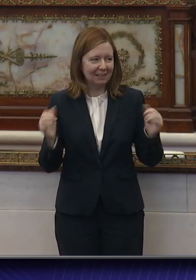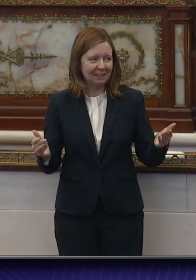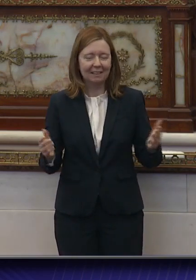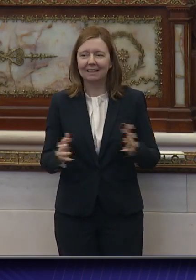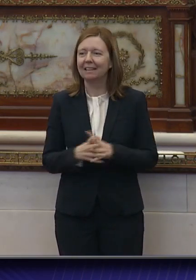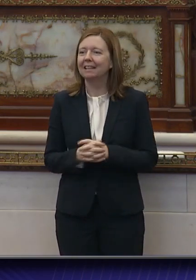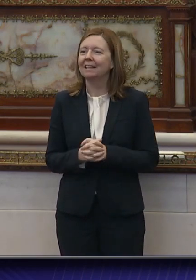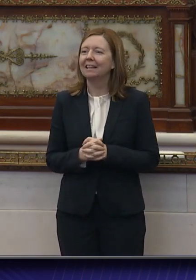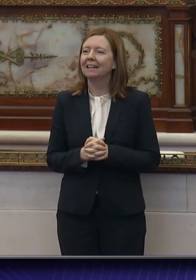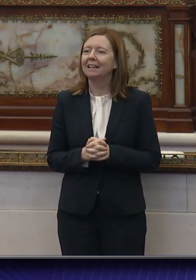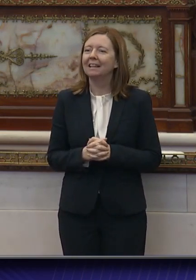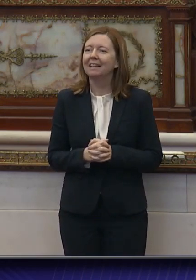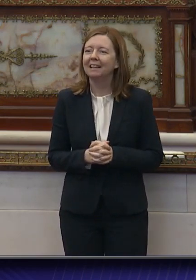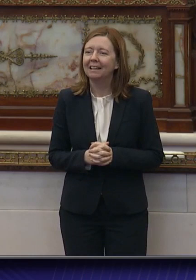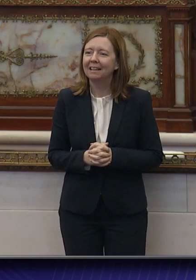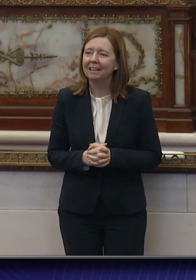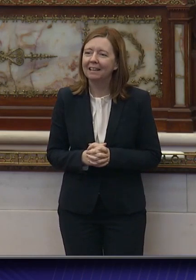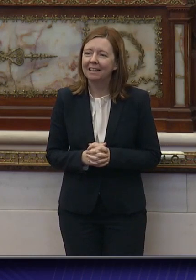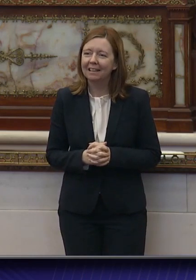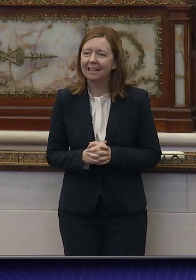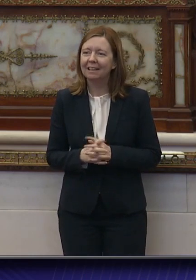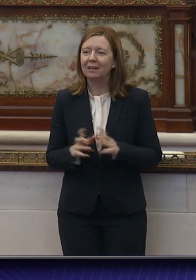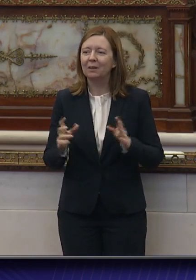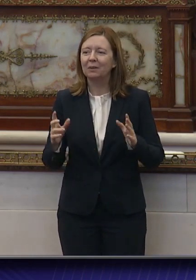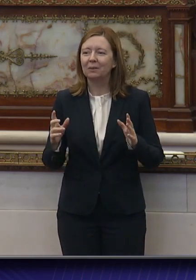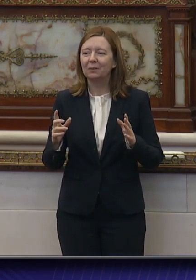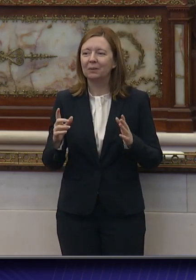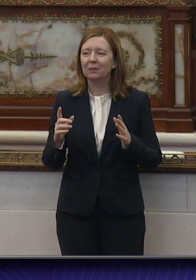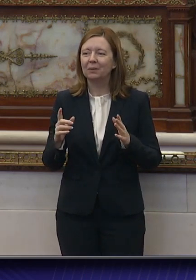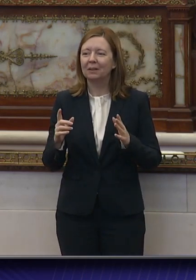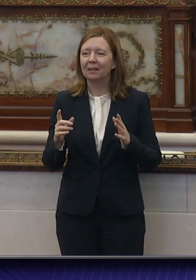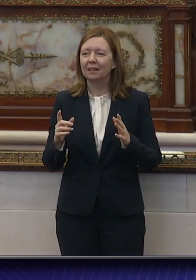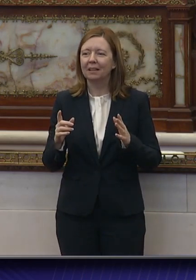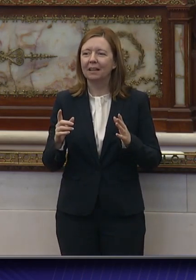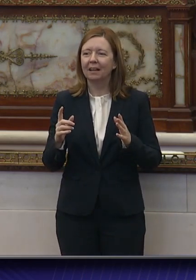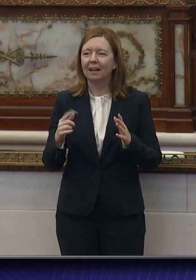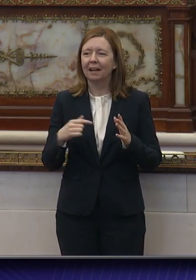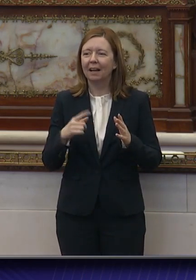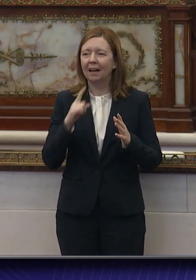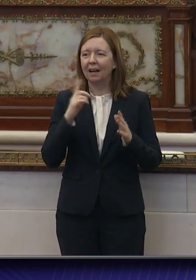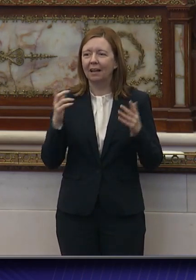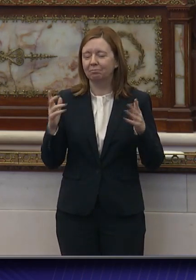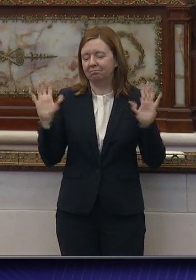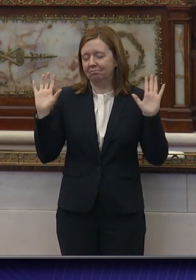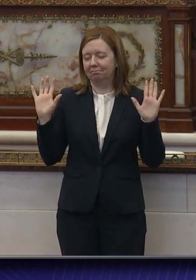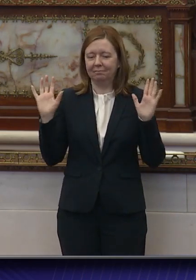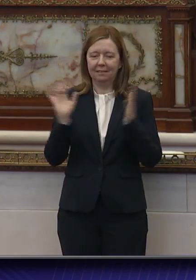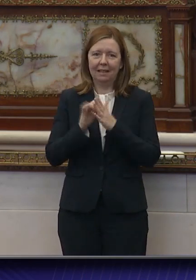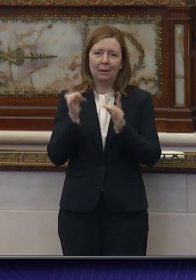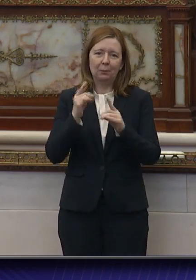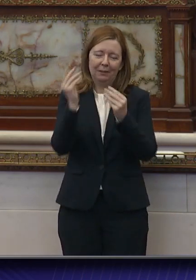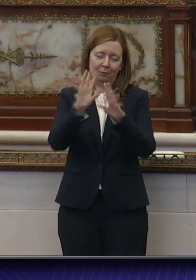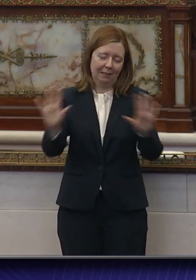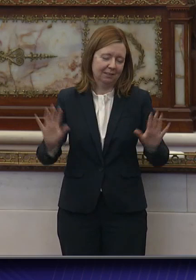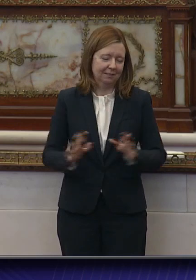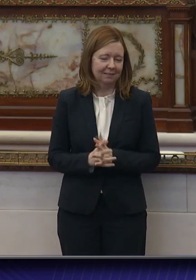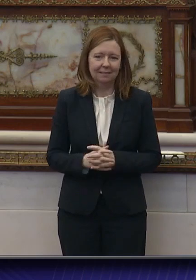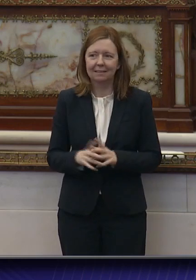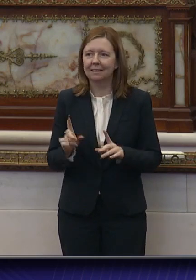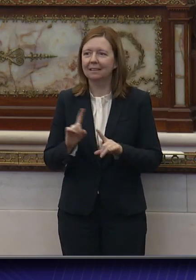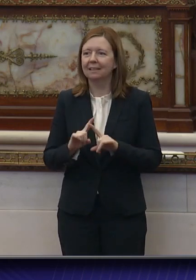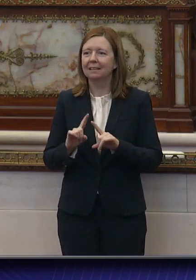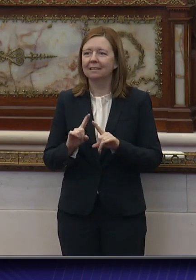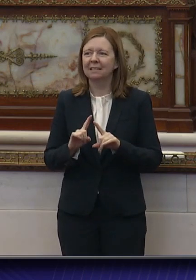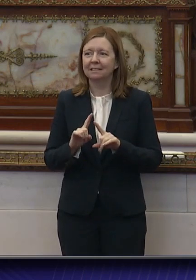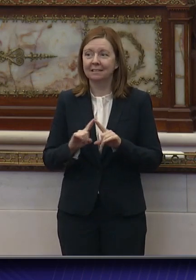yield. All right, so what I was, I actually yield that point of information, but I would,